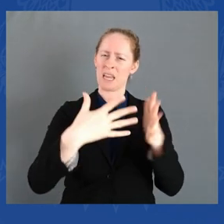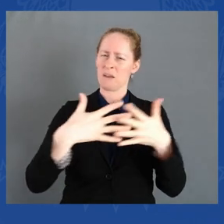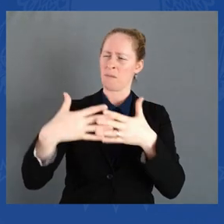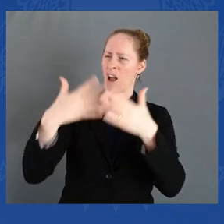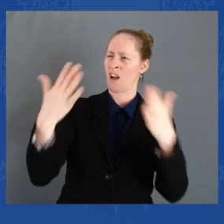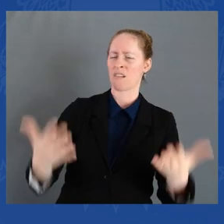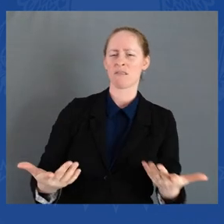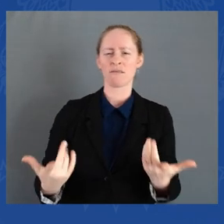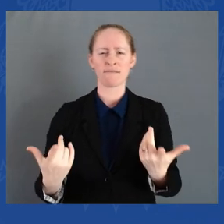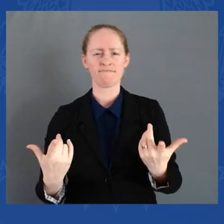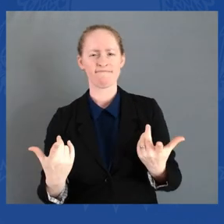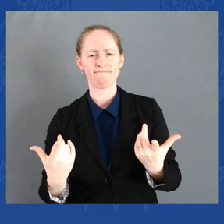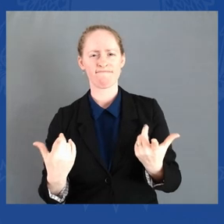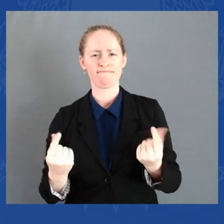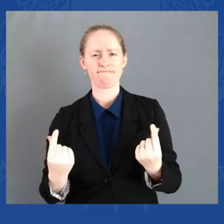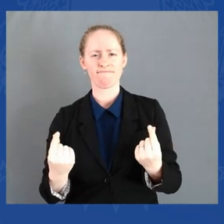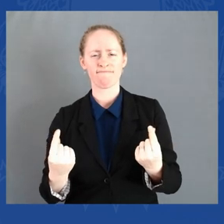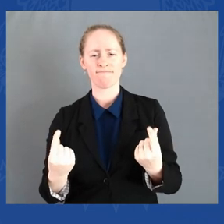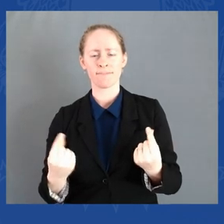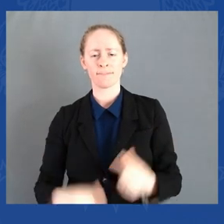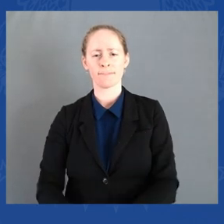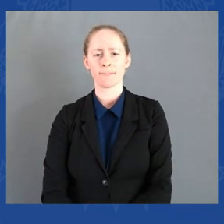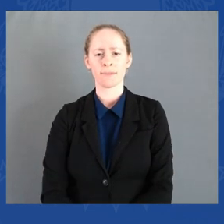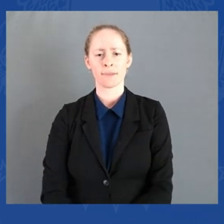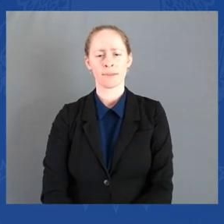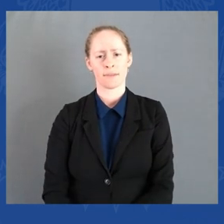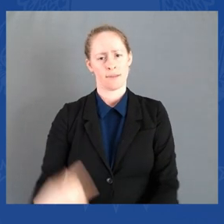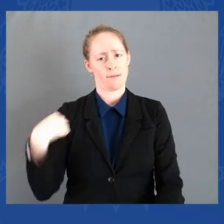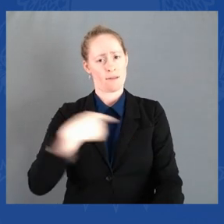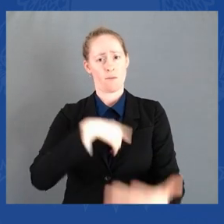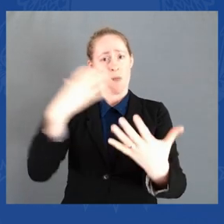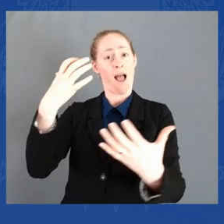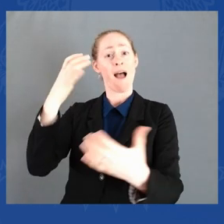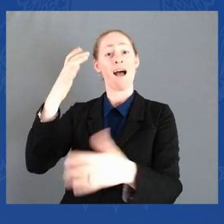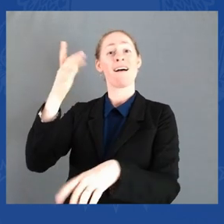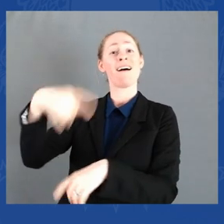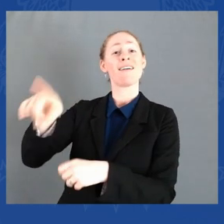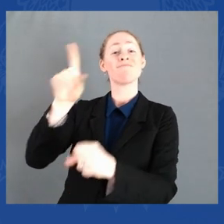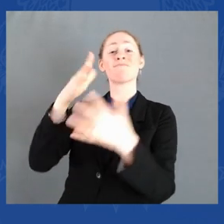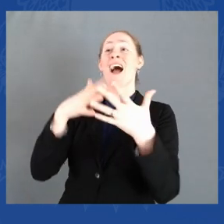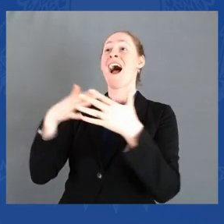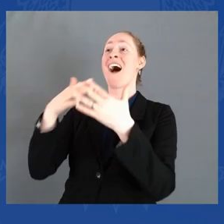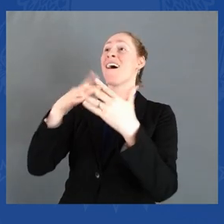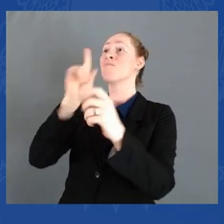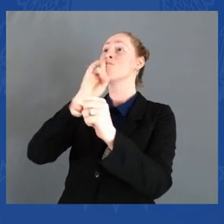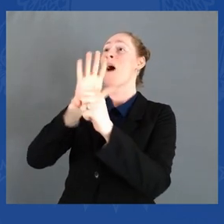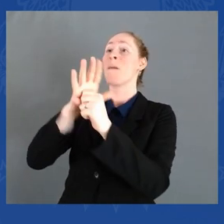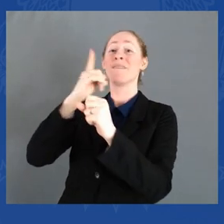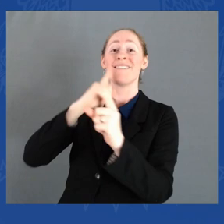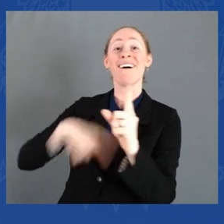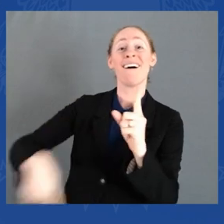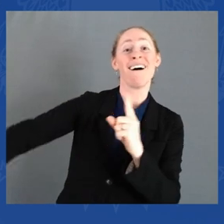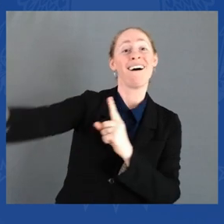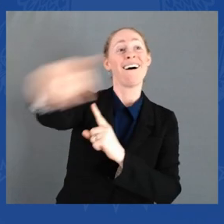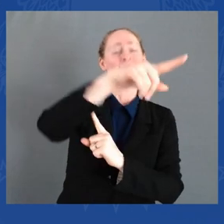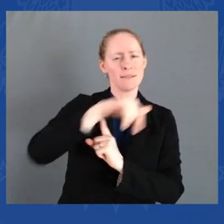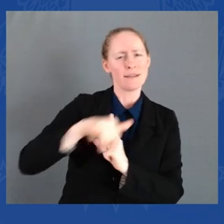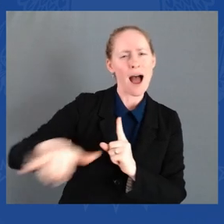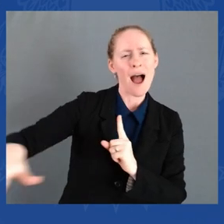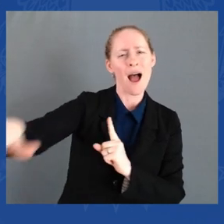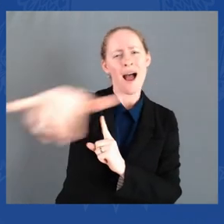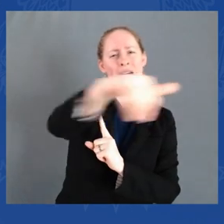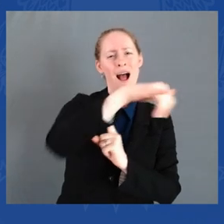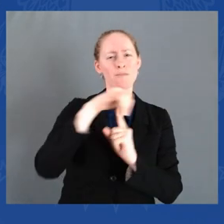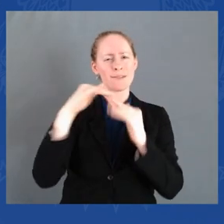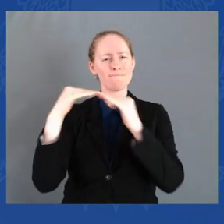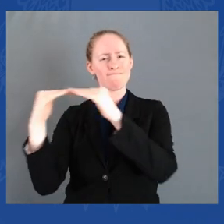for every American, a promise that holds every person is created equal and deserves to be treated equally throughout their lives. We've never